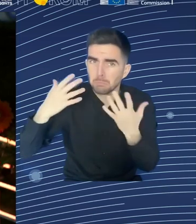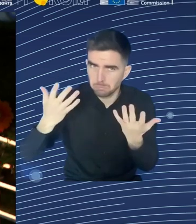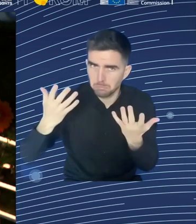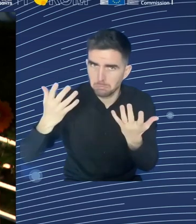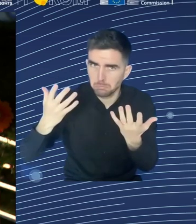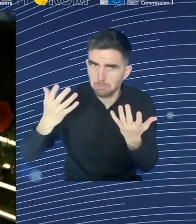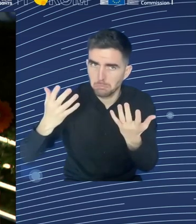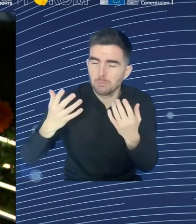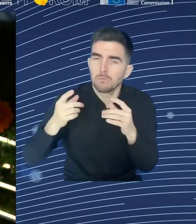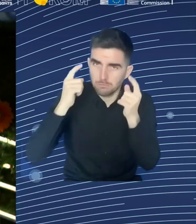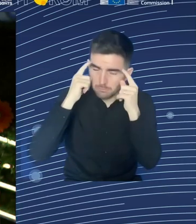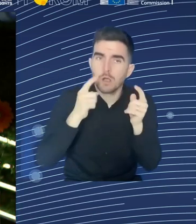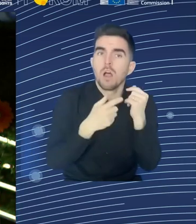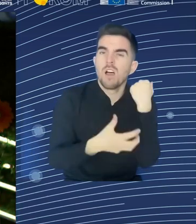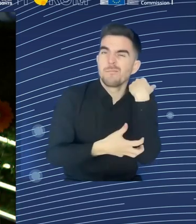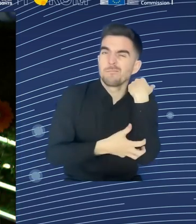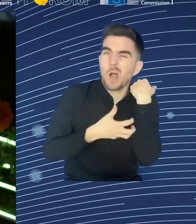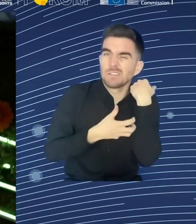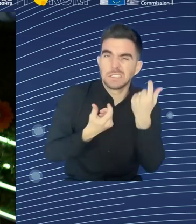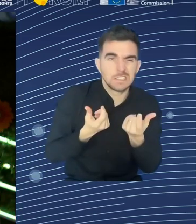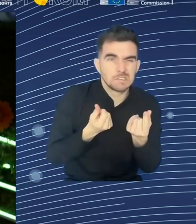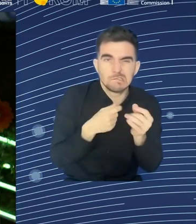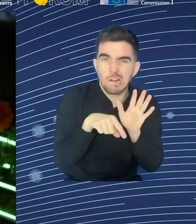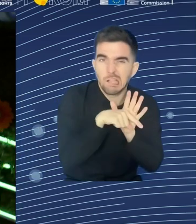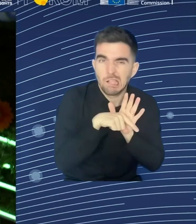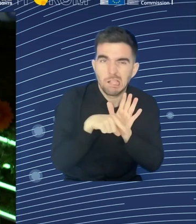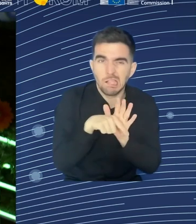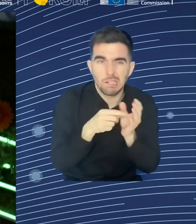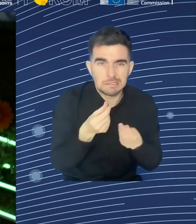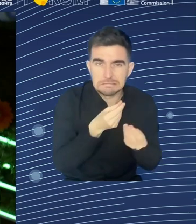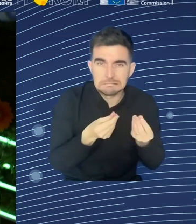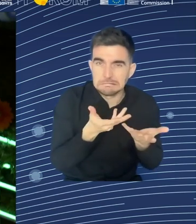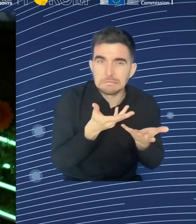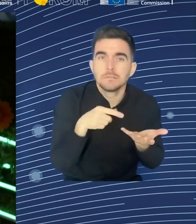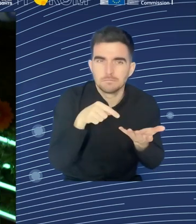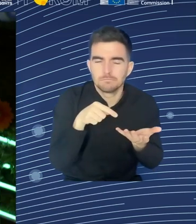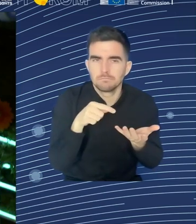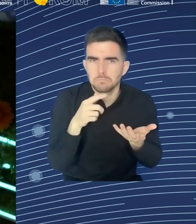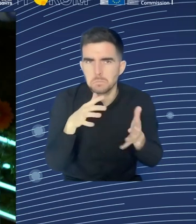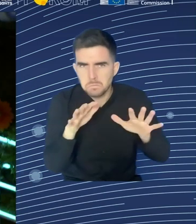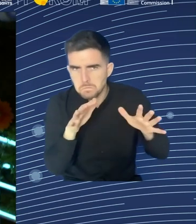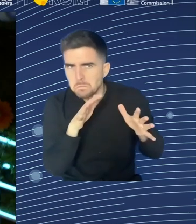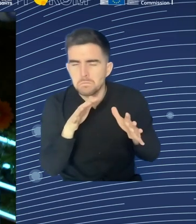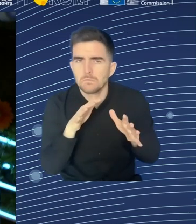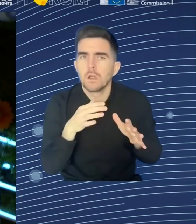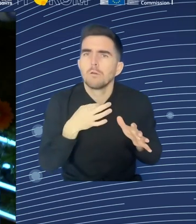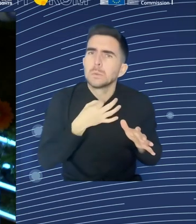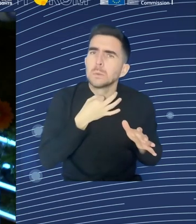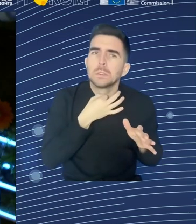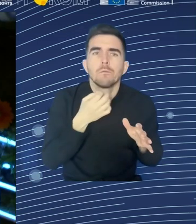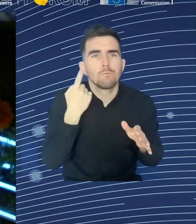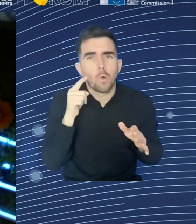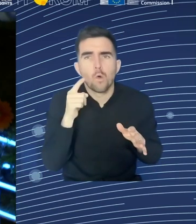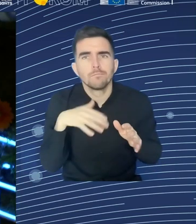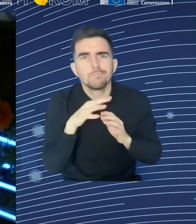the last year, some sort of a stabilization. And the only sort of deterioration we have seen is actually in the social